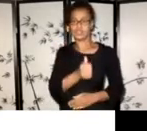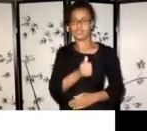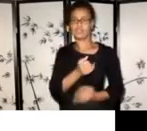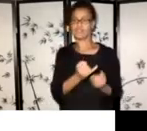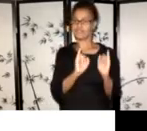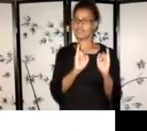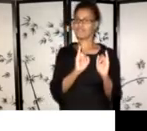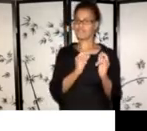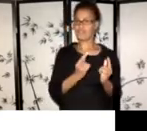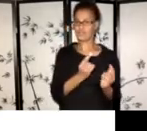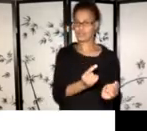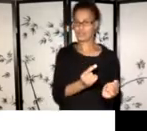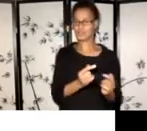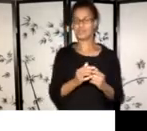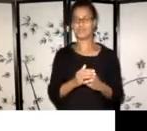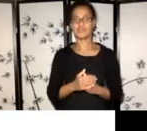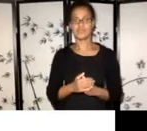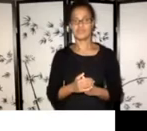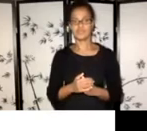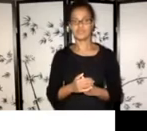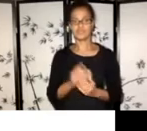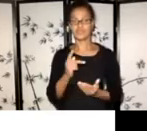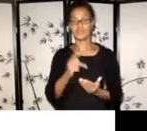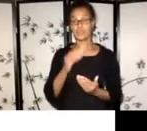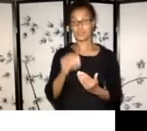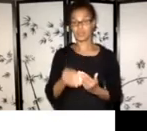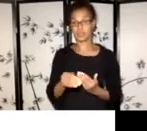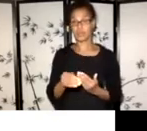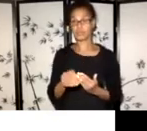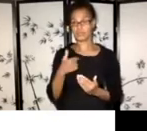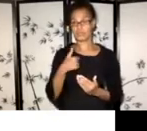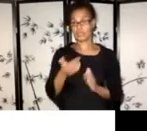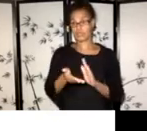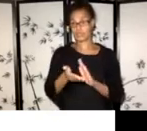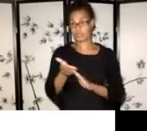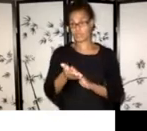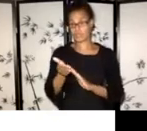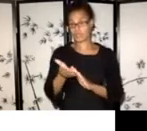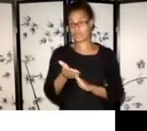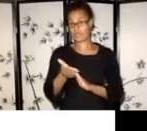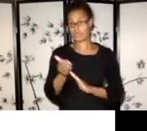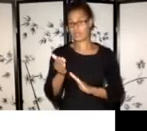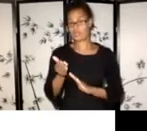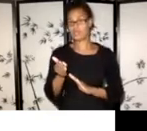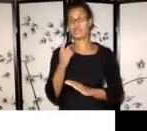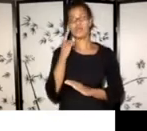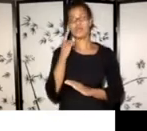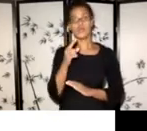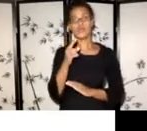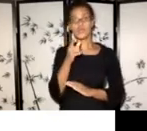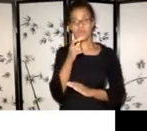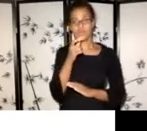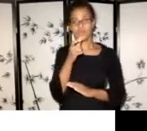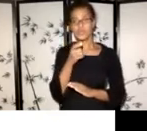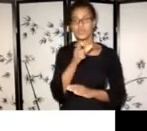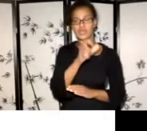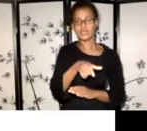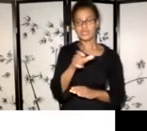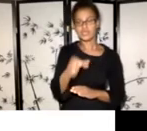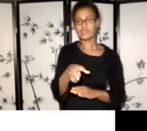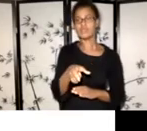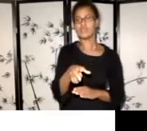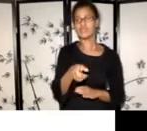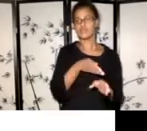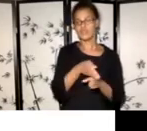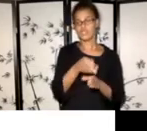So the programs that, um, I specifically run are open to individual professional artists, which can involve